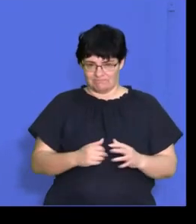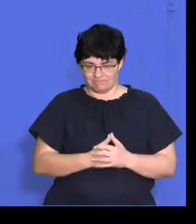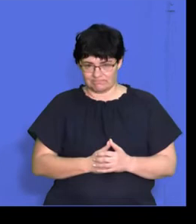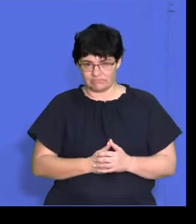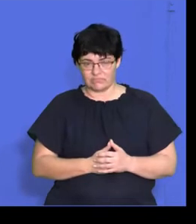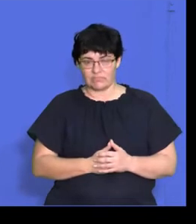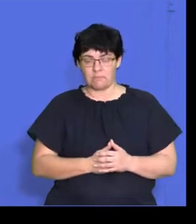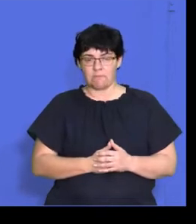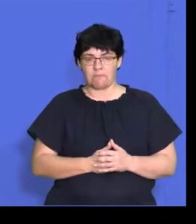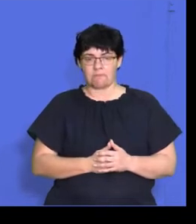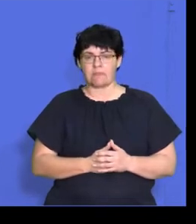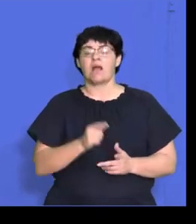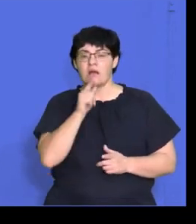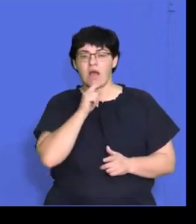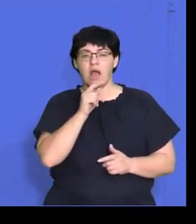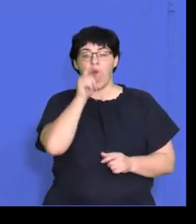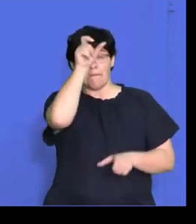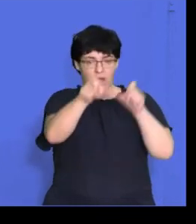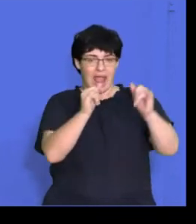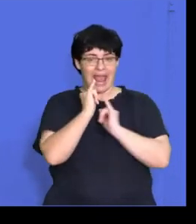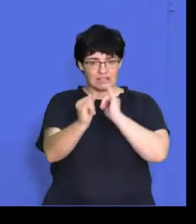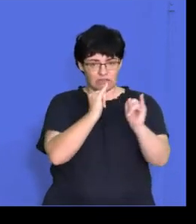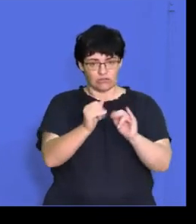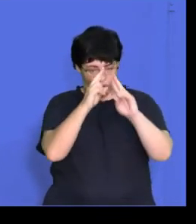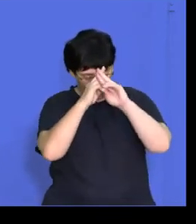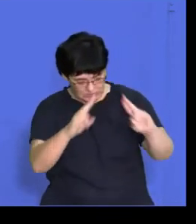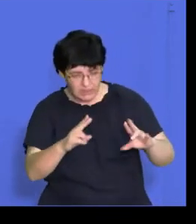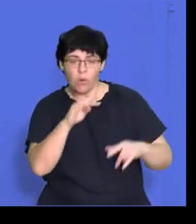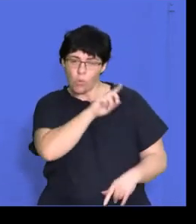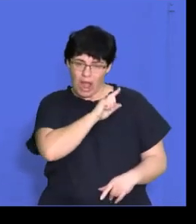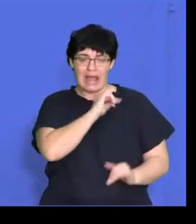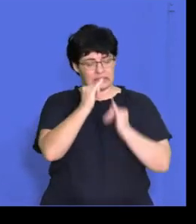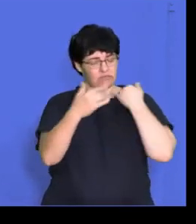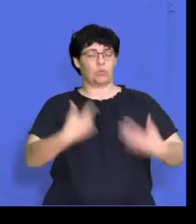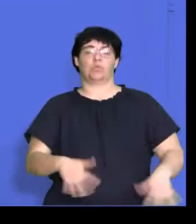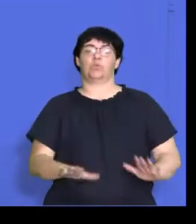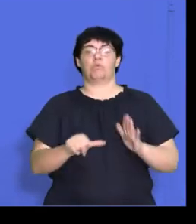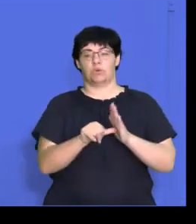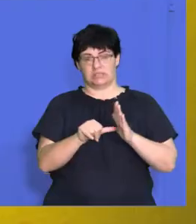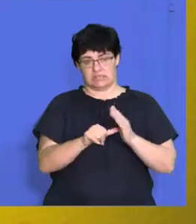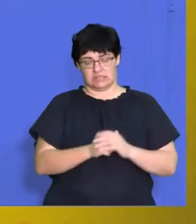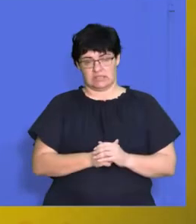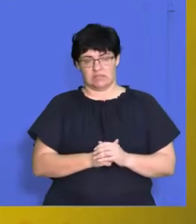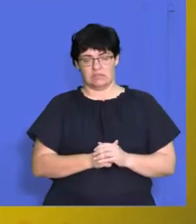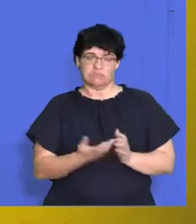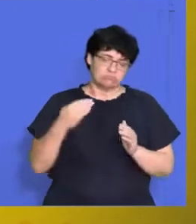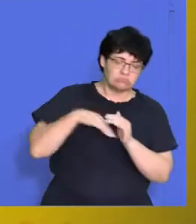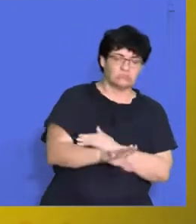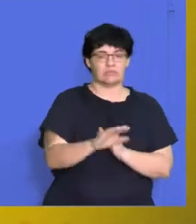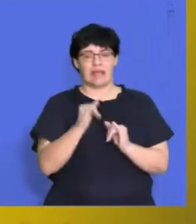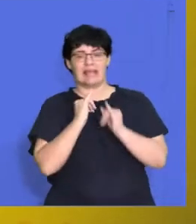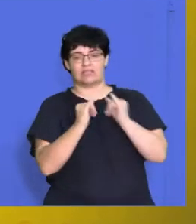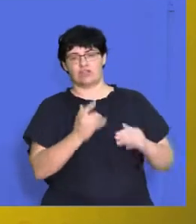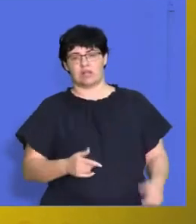Show respect and treat the interview with its due importance. So you're not going to go to the interview